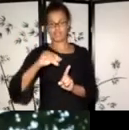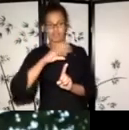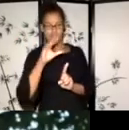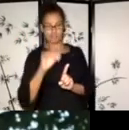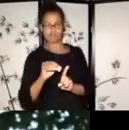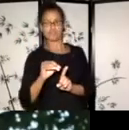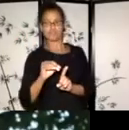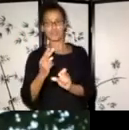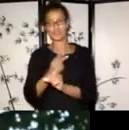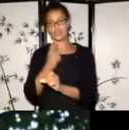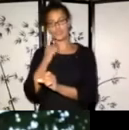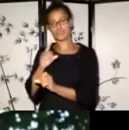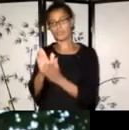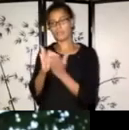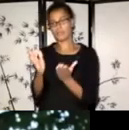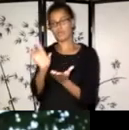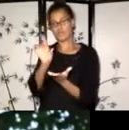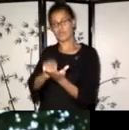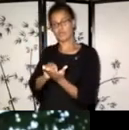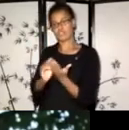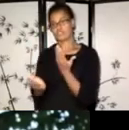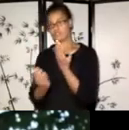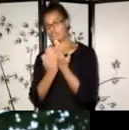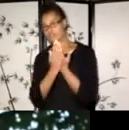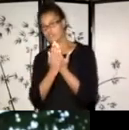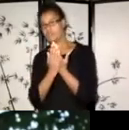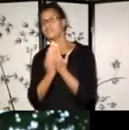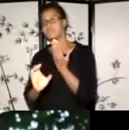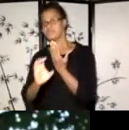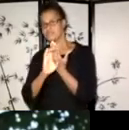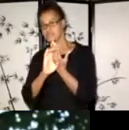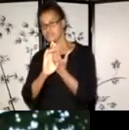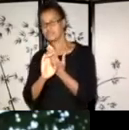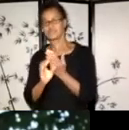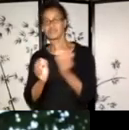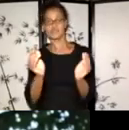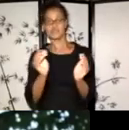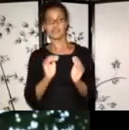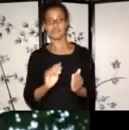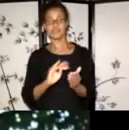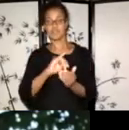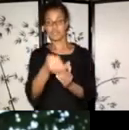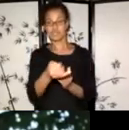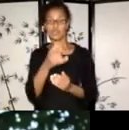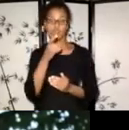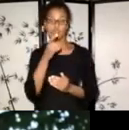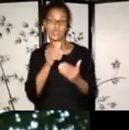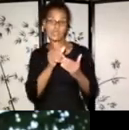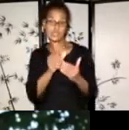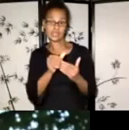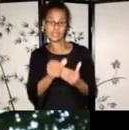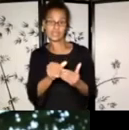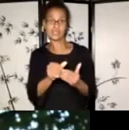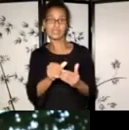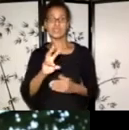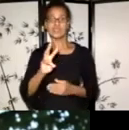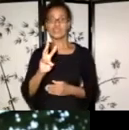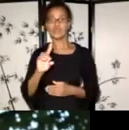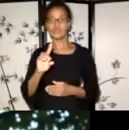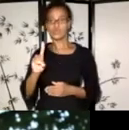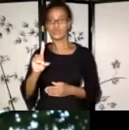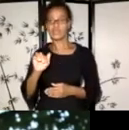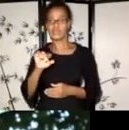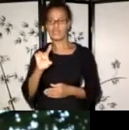This is, um, a project, uh, that was, uh, led by the Woodland Cultural Centre in Brantford